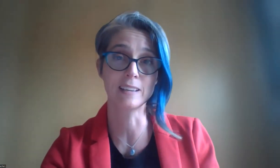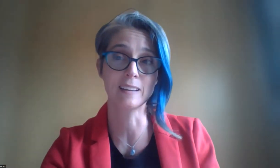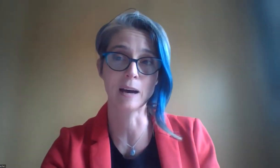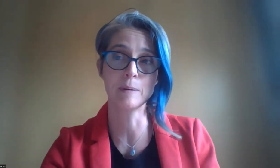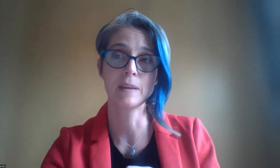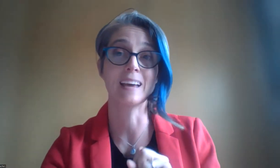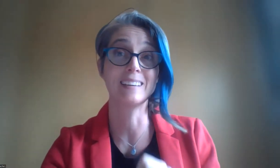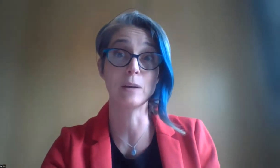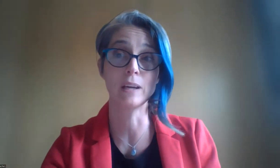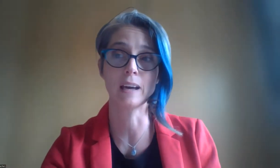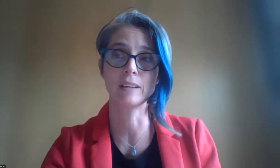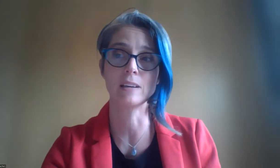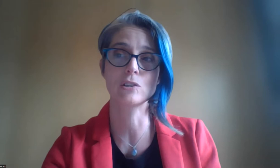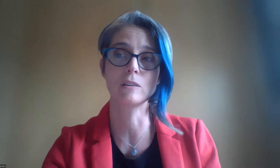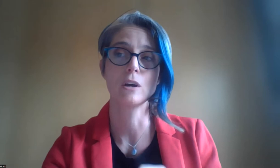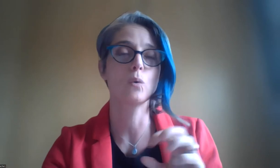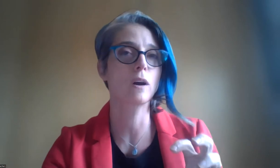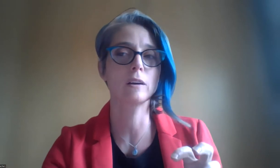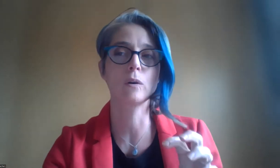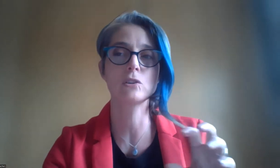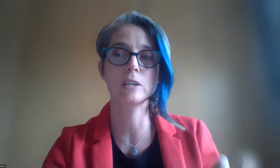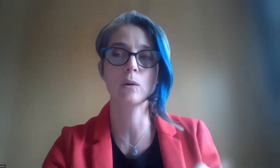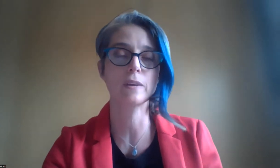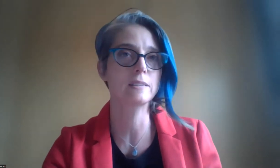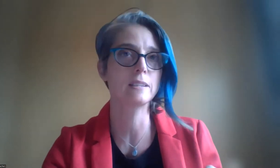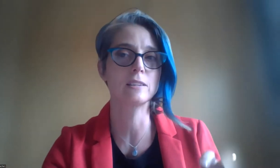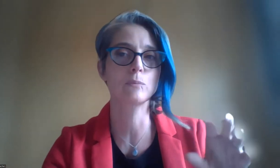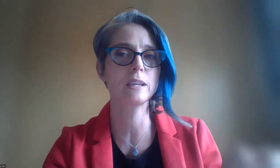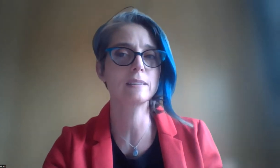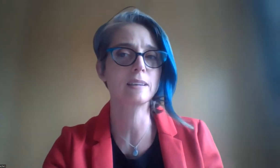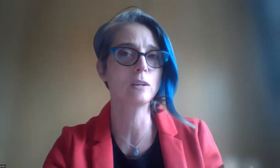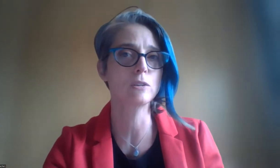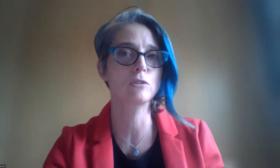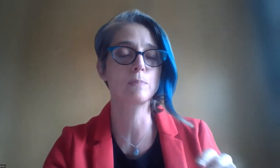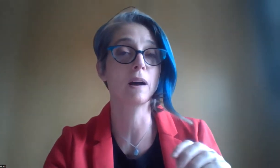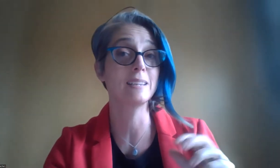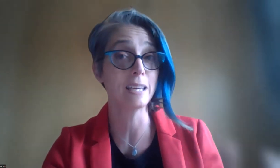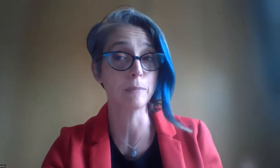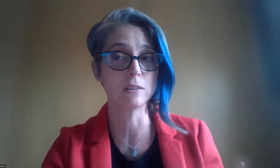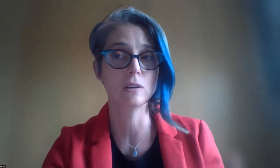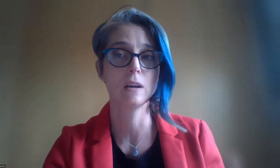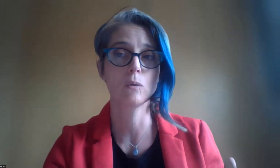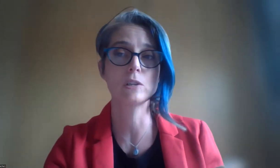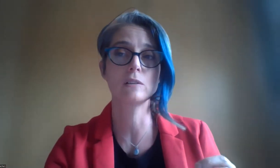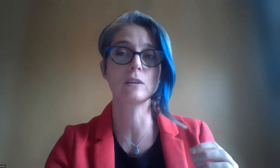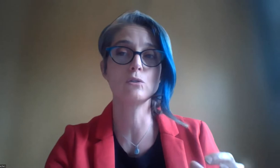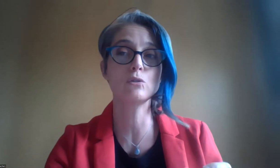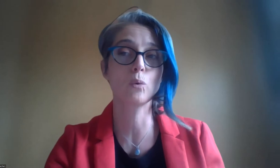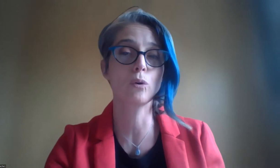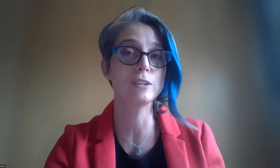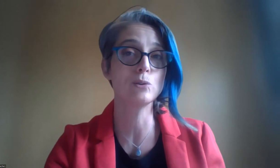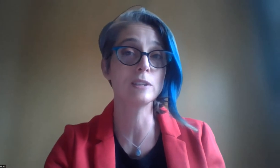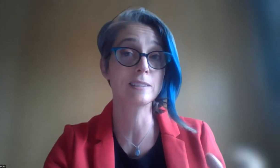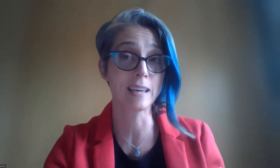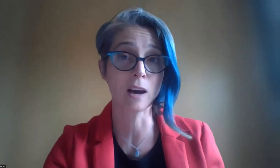Reality Lab and Gateway Navigation, who are going to share with us today some really exciting research behind Image, which is a new